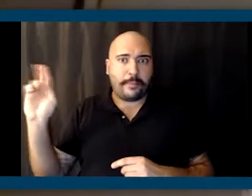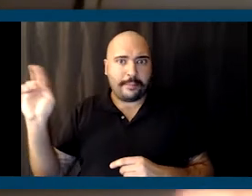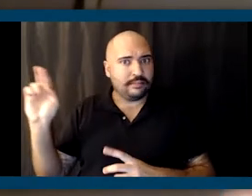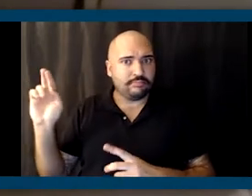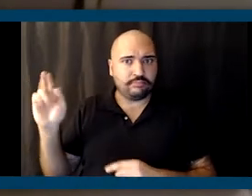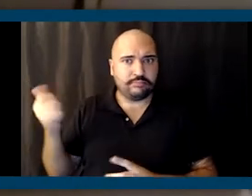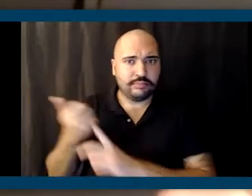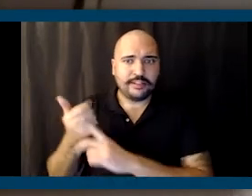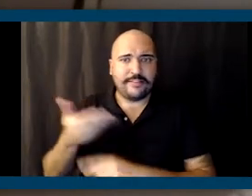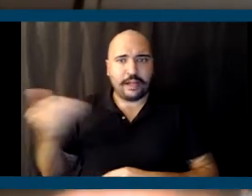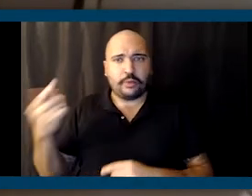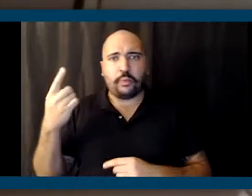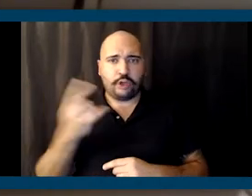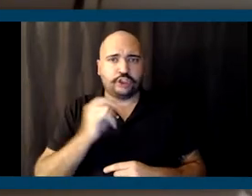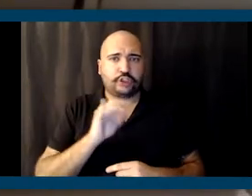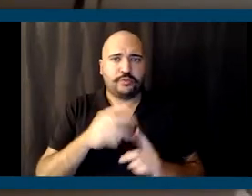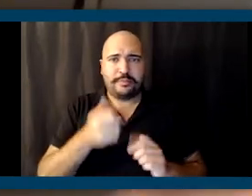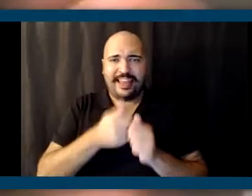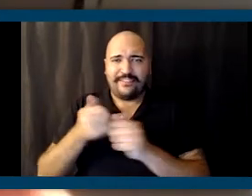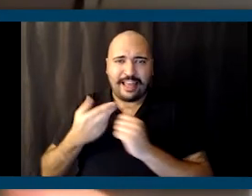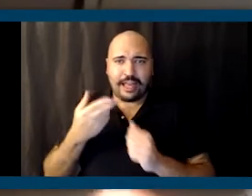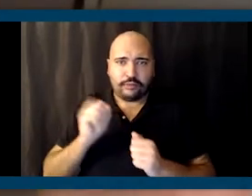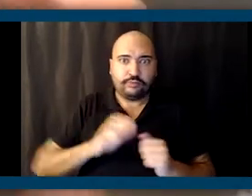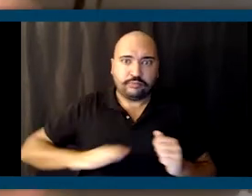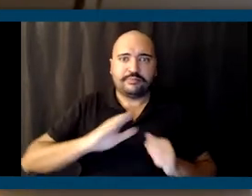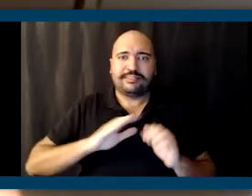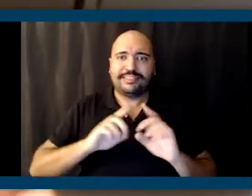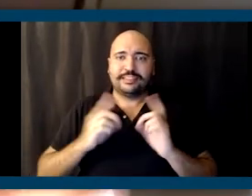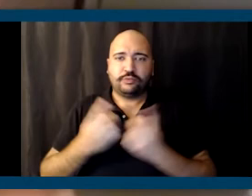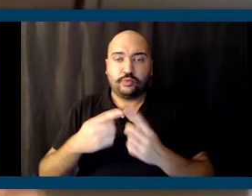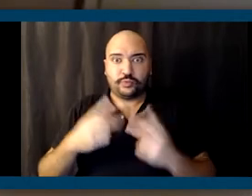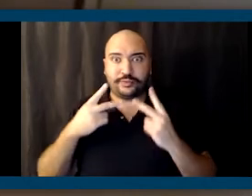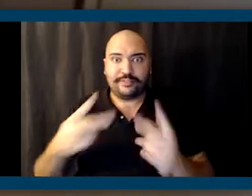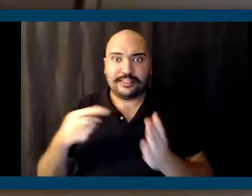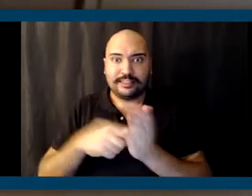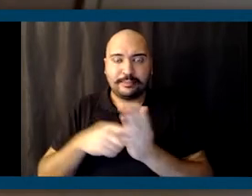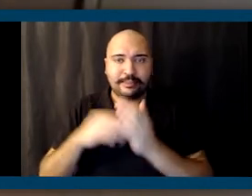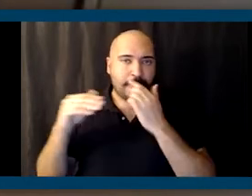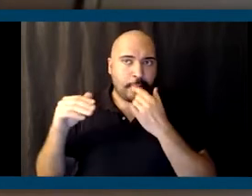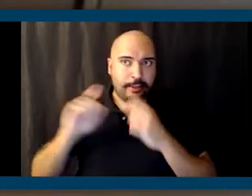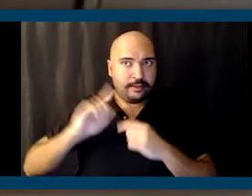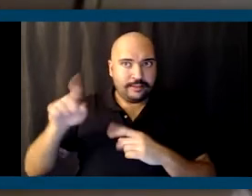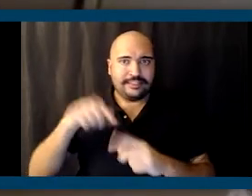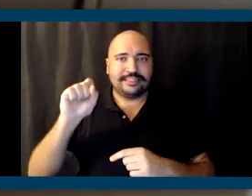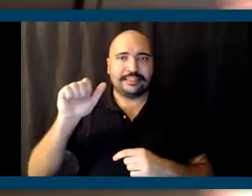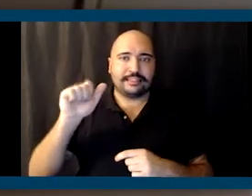one junior from every high school in this district to visit him and in Sacramento for a day. And based off of